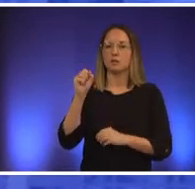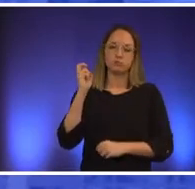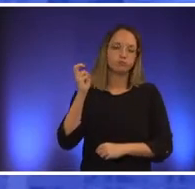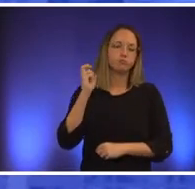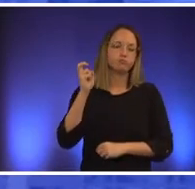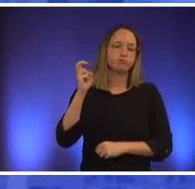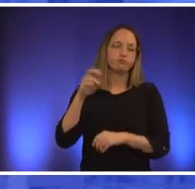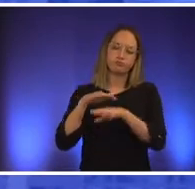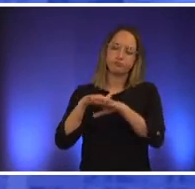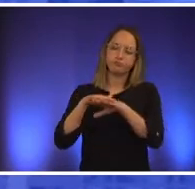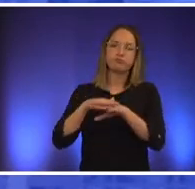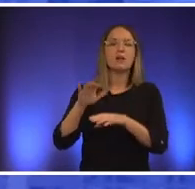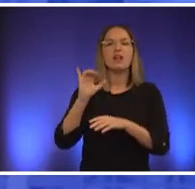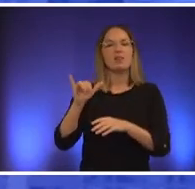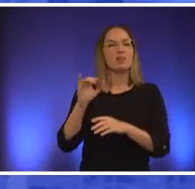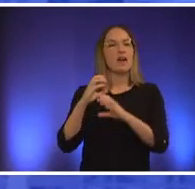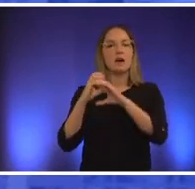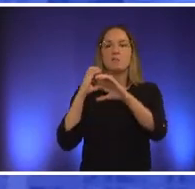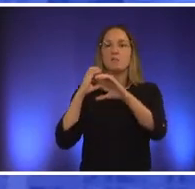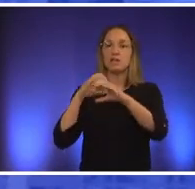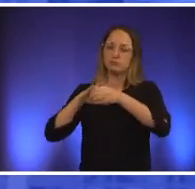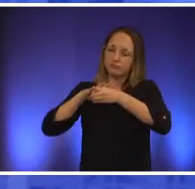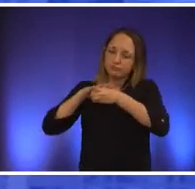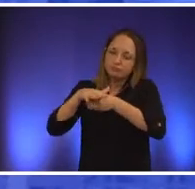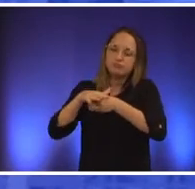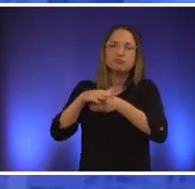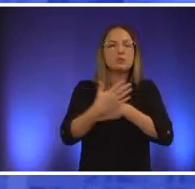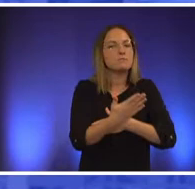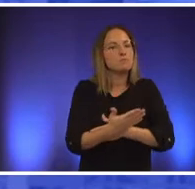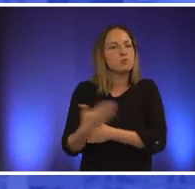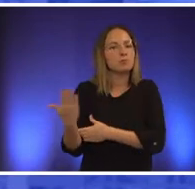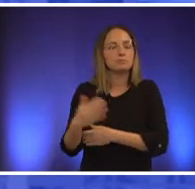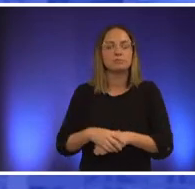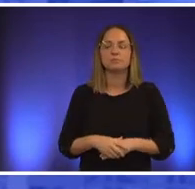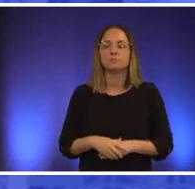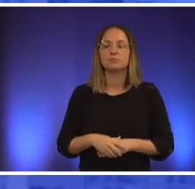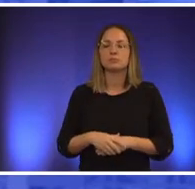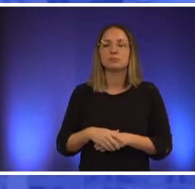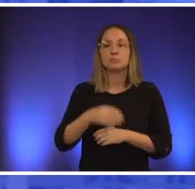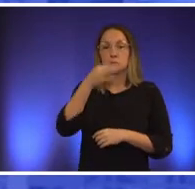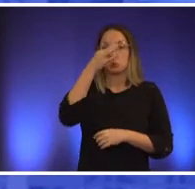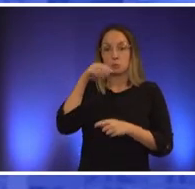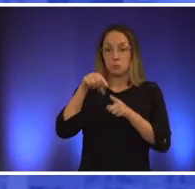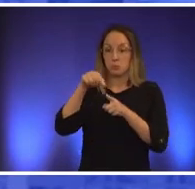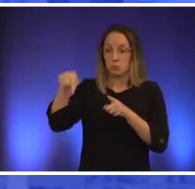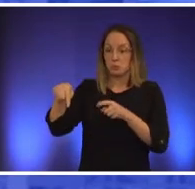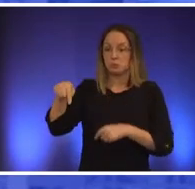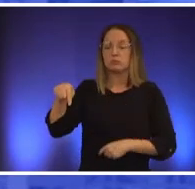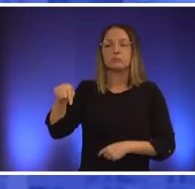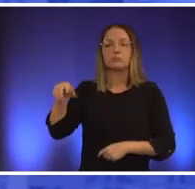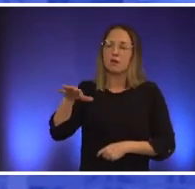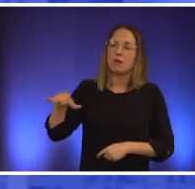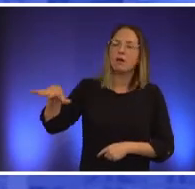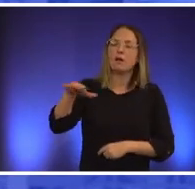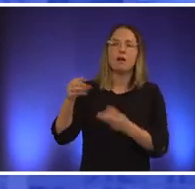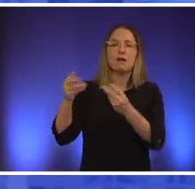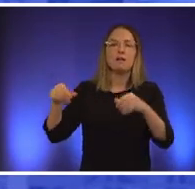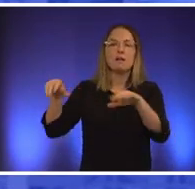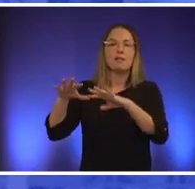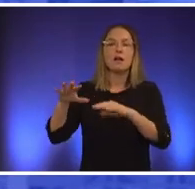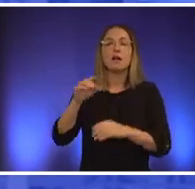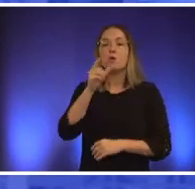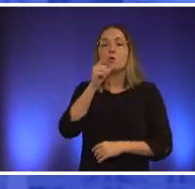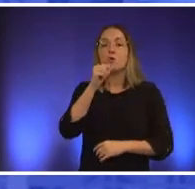our packed bus in the morning um adjacent to that is a uh several acre tract of land that was owned by austin energy